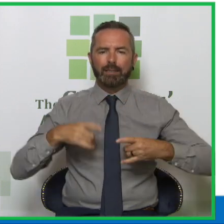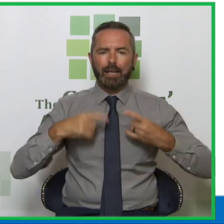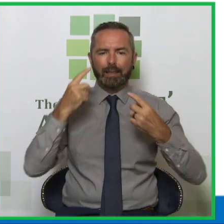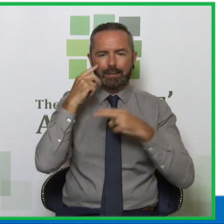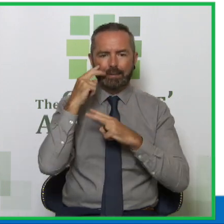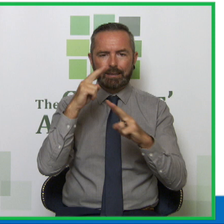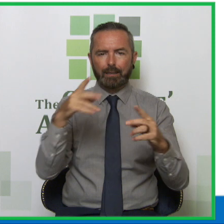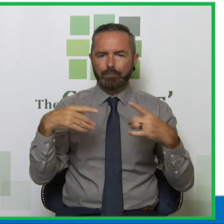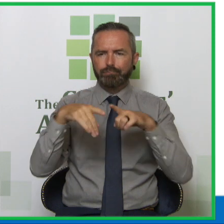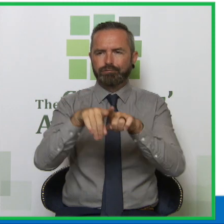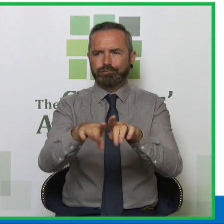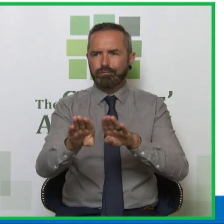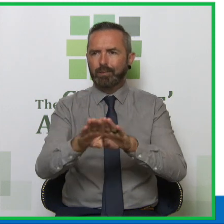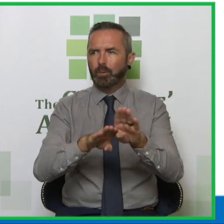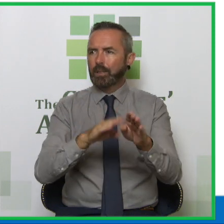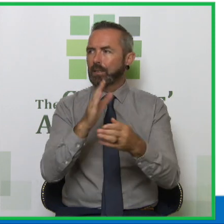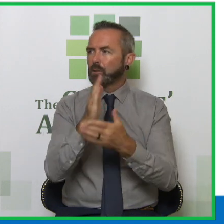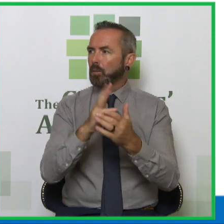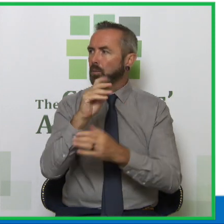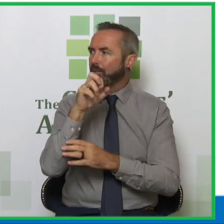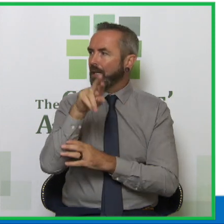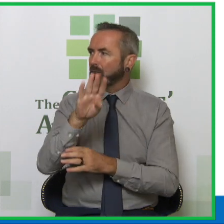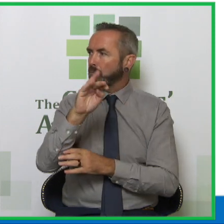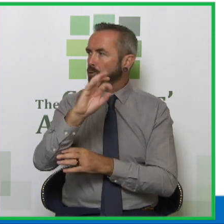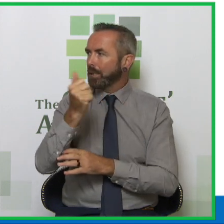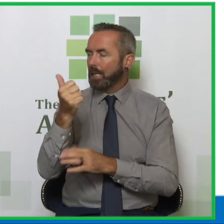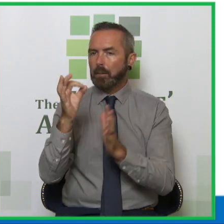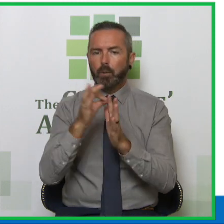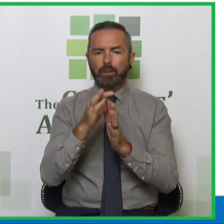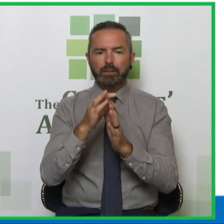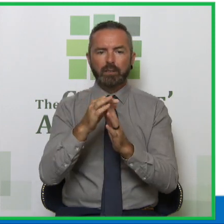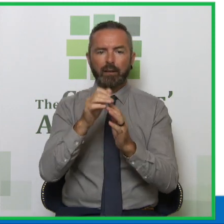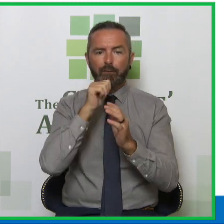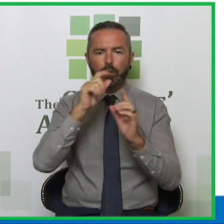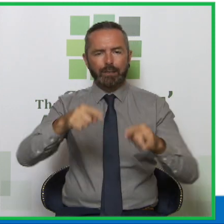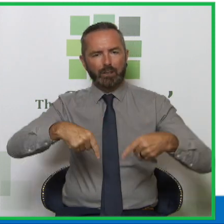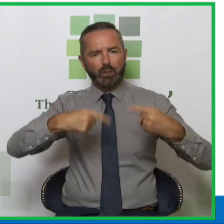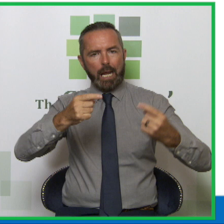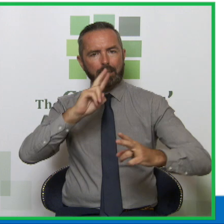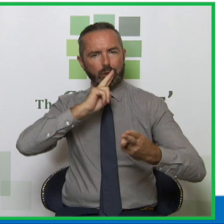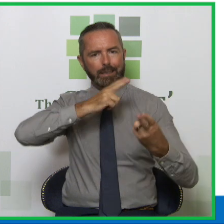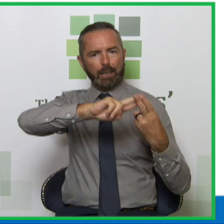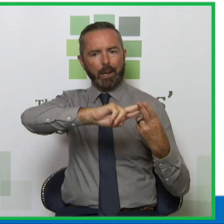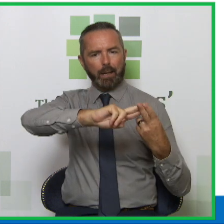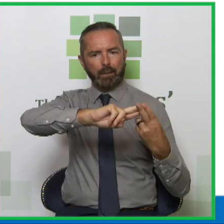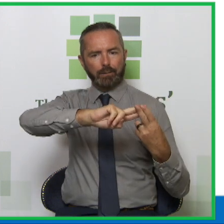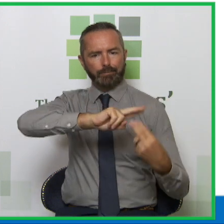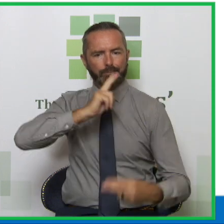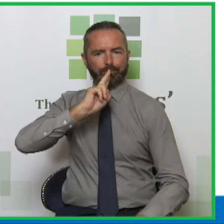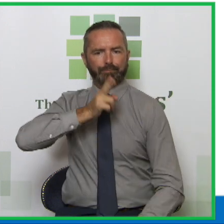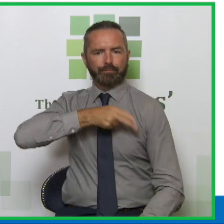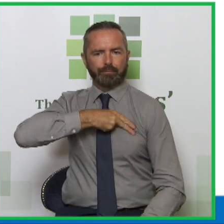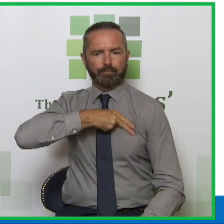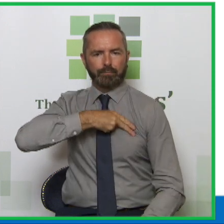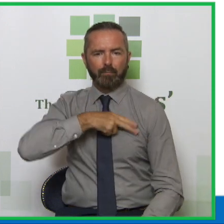coincide with some of Professor Brida's points. Tackle stigma. We have a health led drug